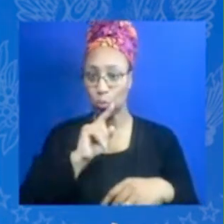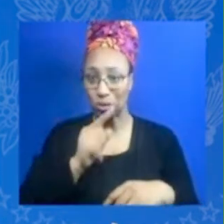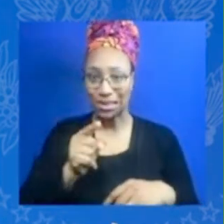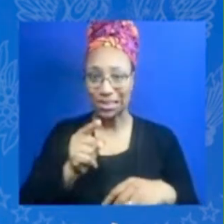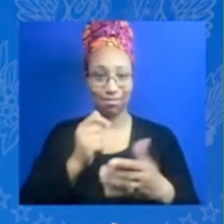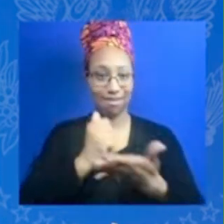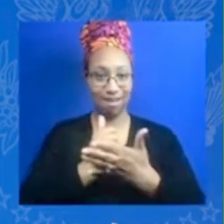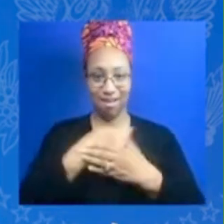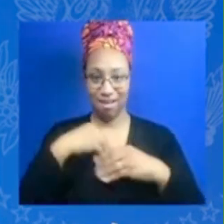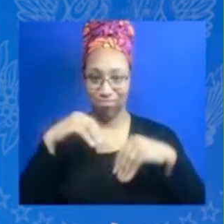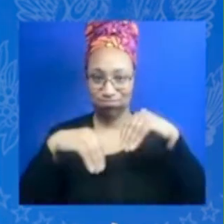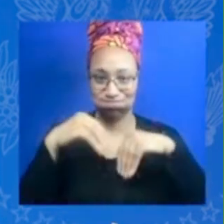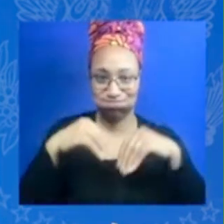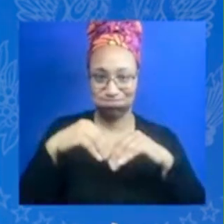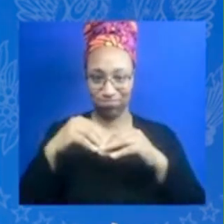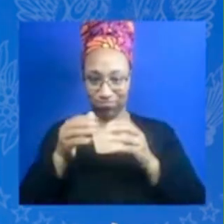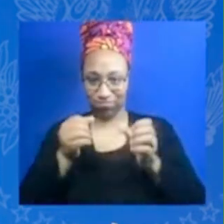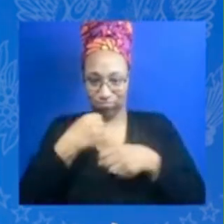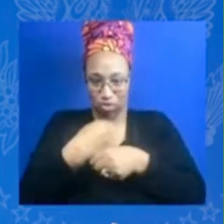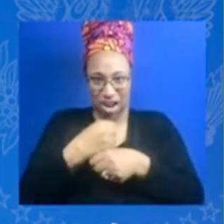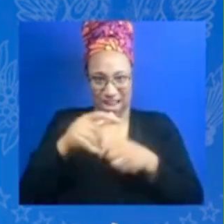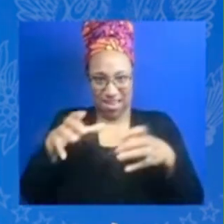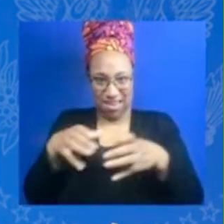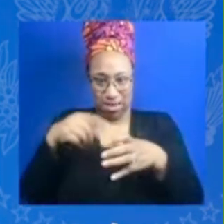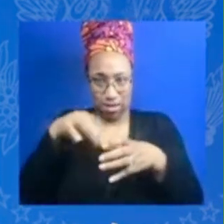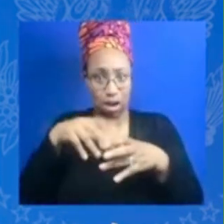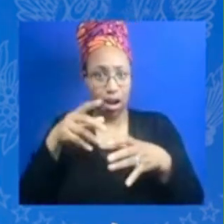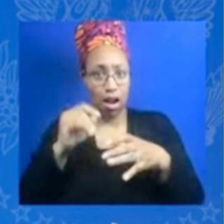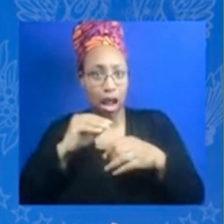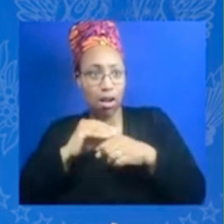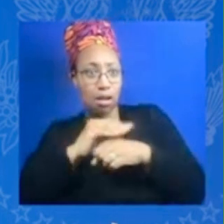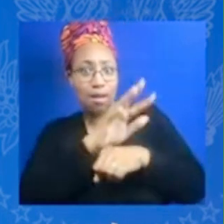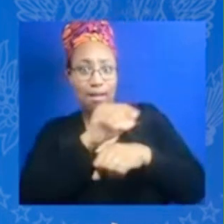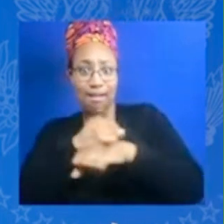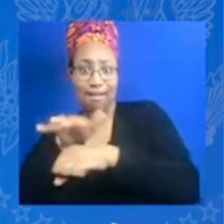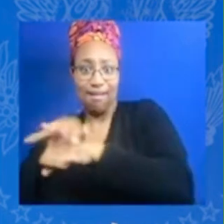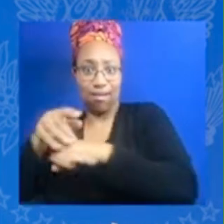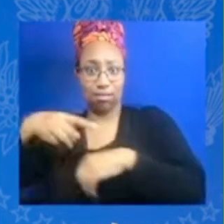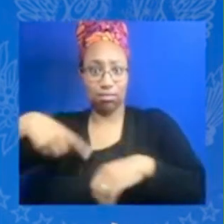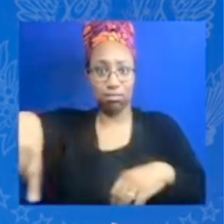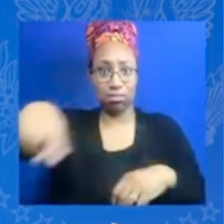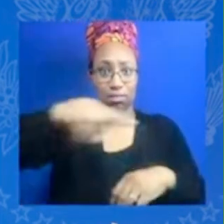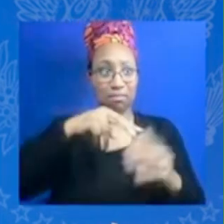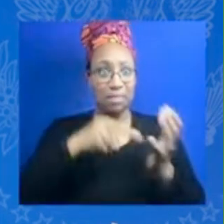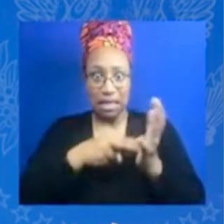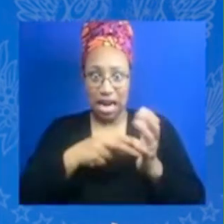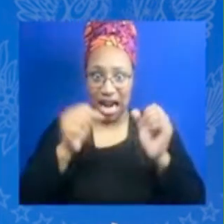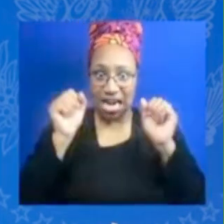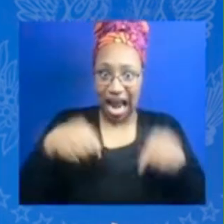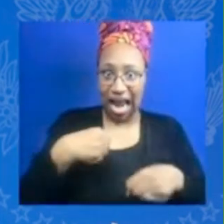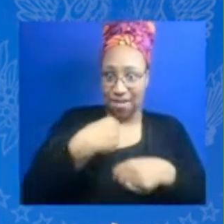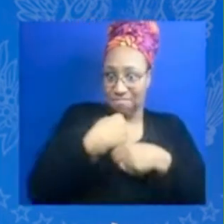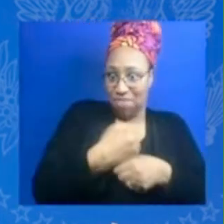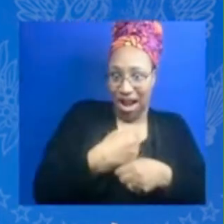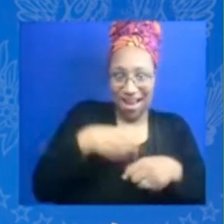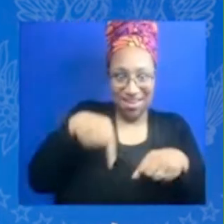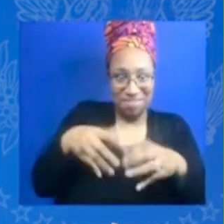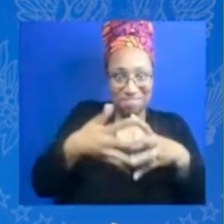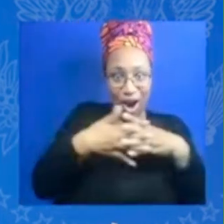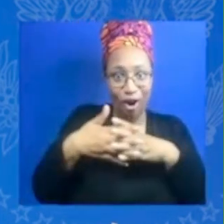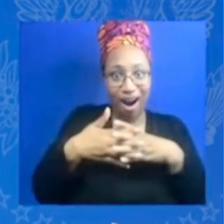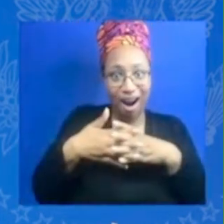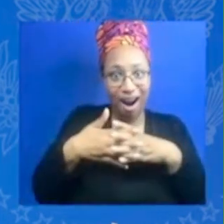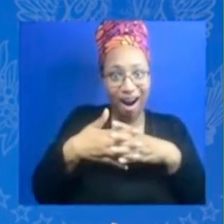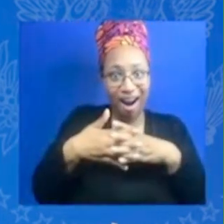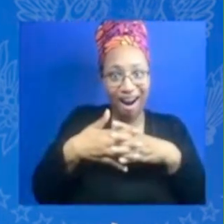are very excited now so that we can not only build a product in america by american workers but we now